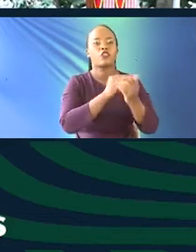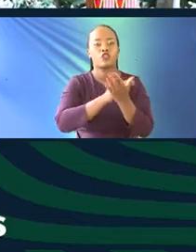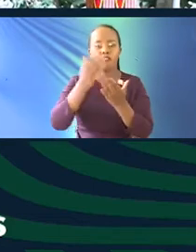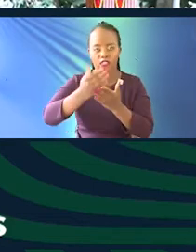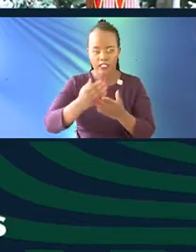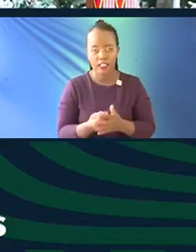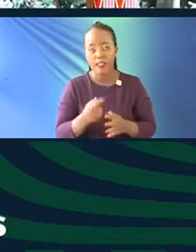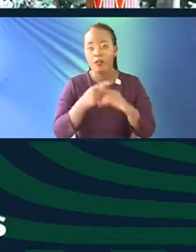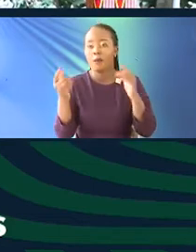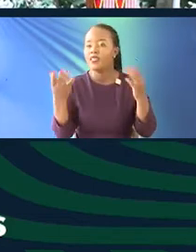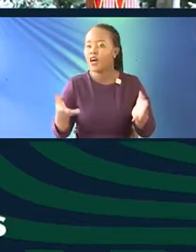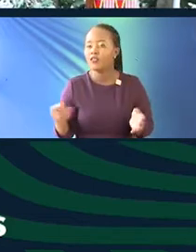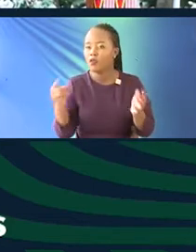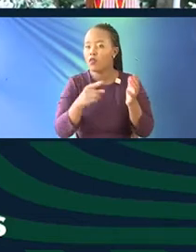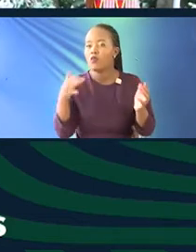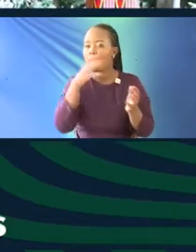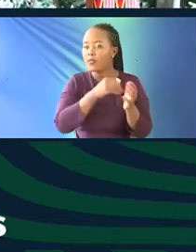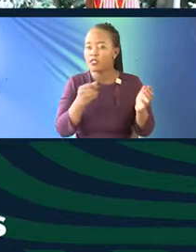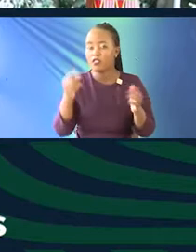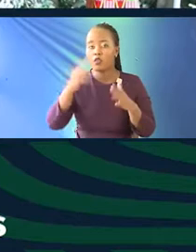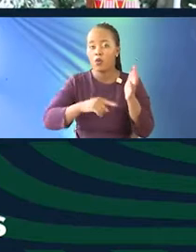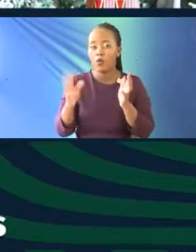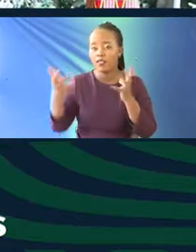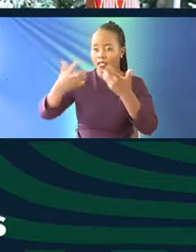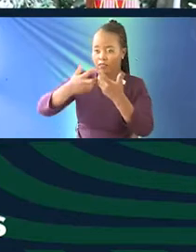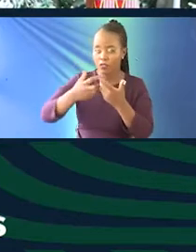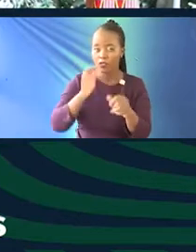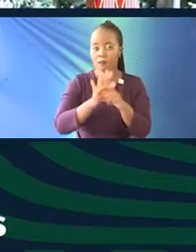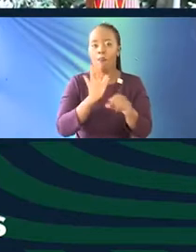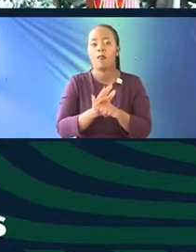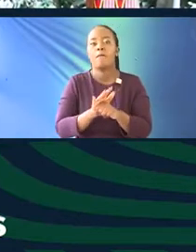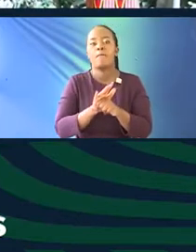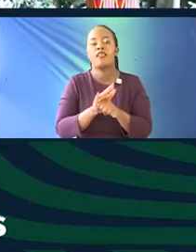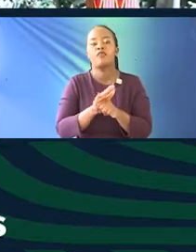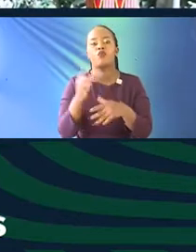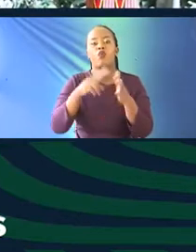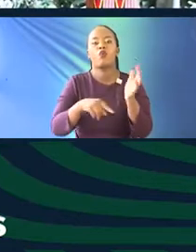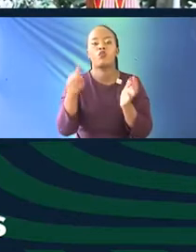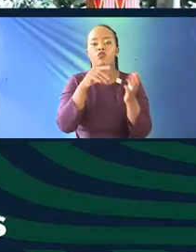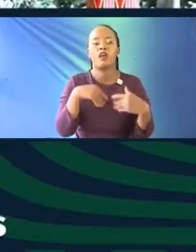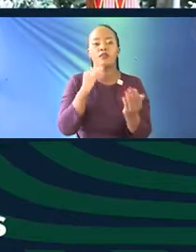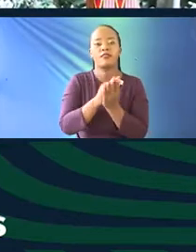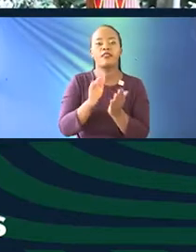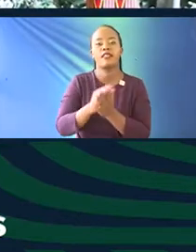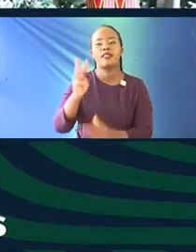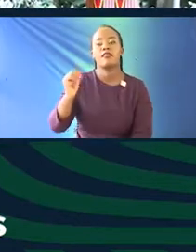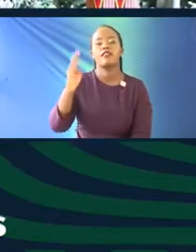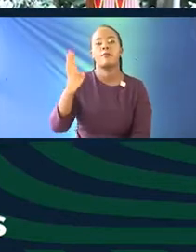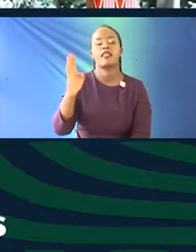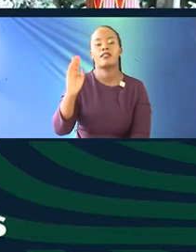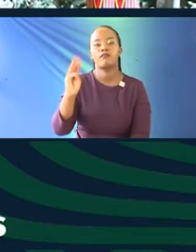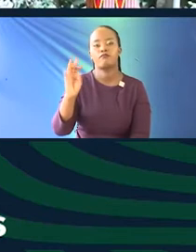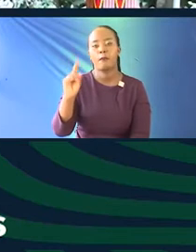The Missing Bits is our reaction, or rather our intervention, to the fact that a lot of the archives that we have been digitizing at the Macmillan Memorial Library